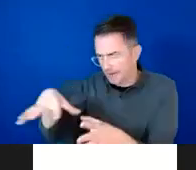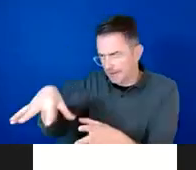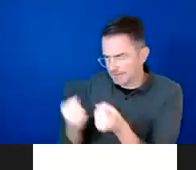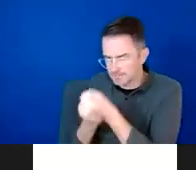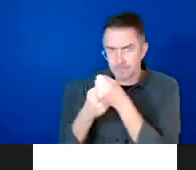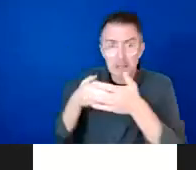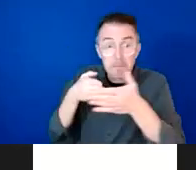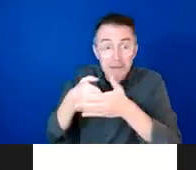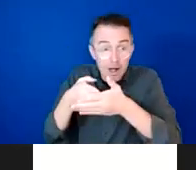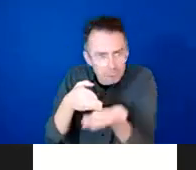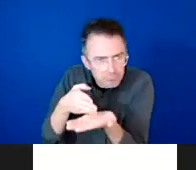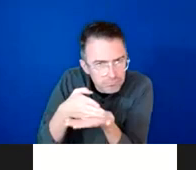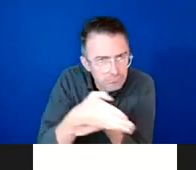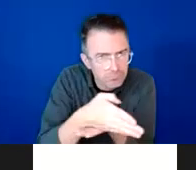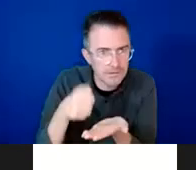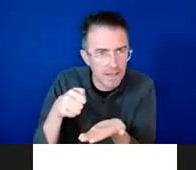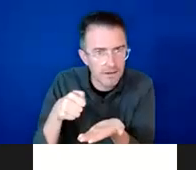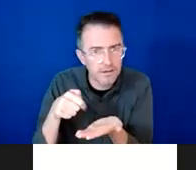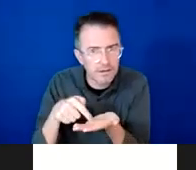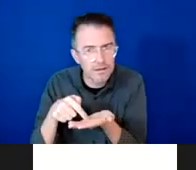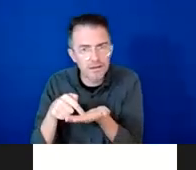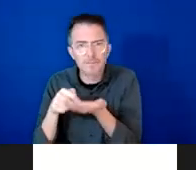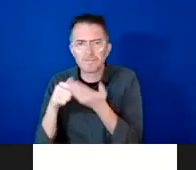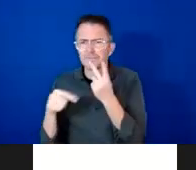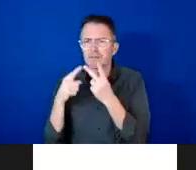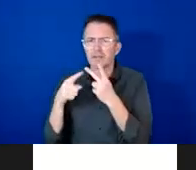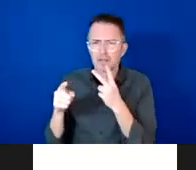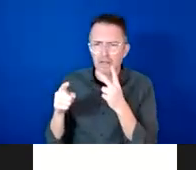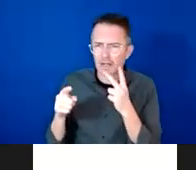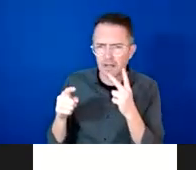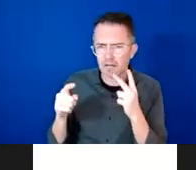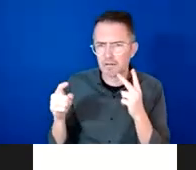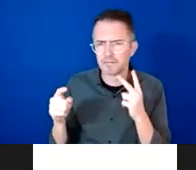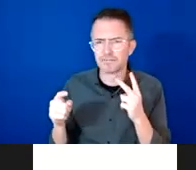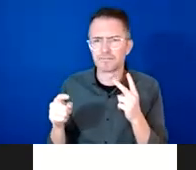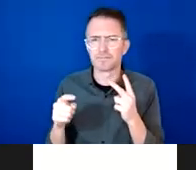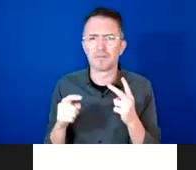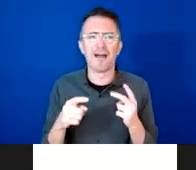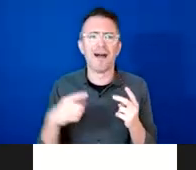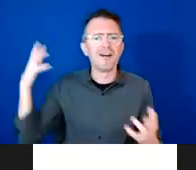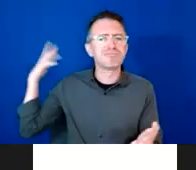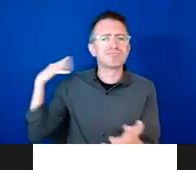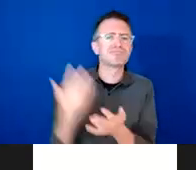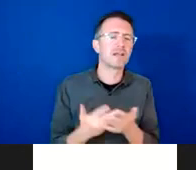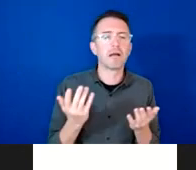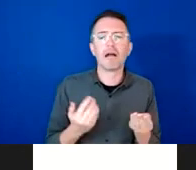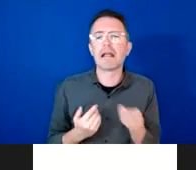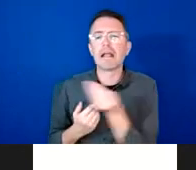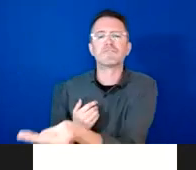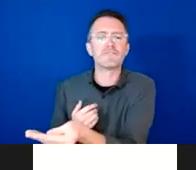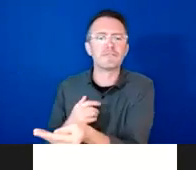harmful gender norms such as only providing contraception to married women or requiring a husband's consent